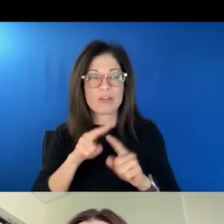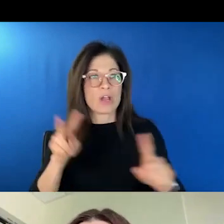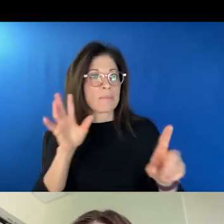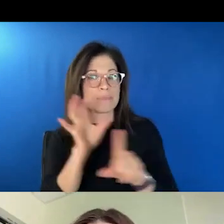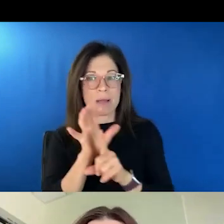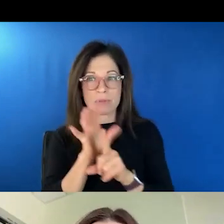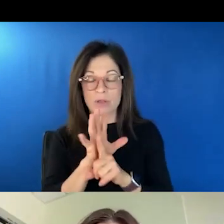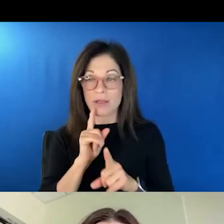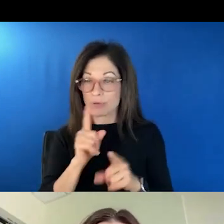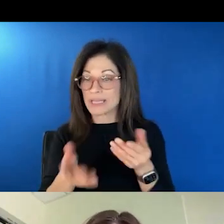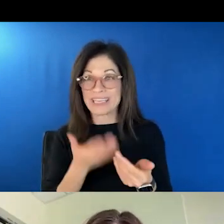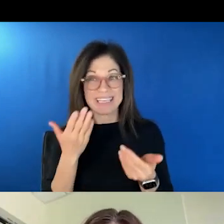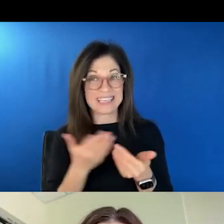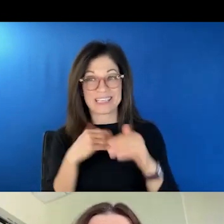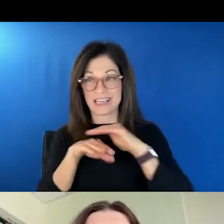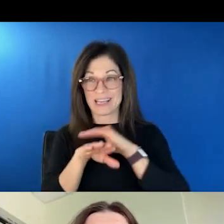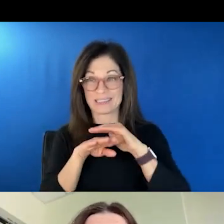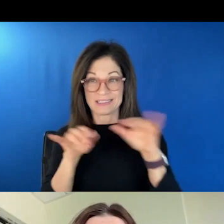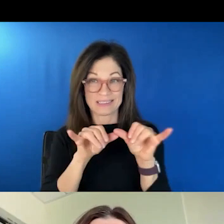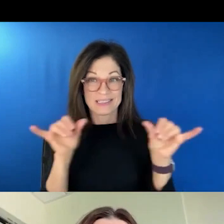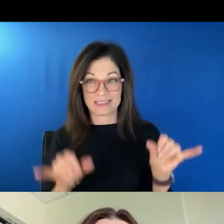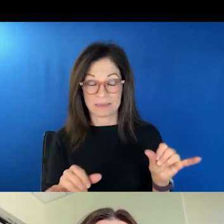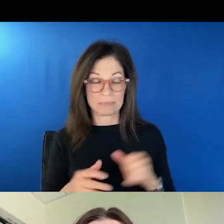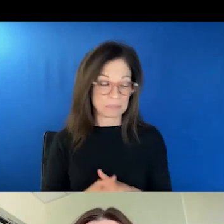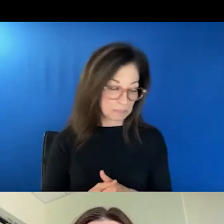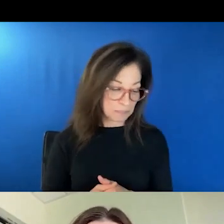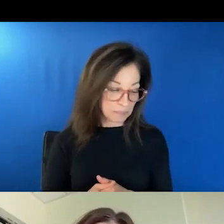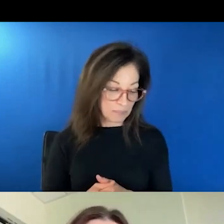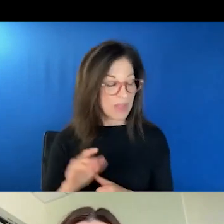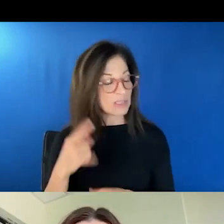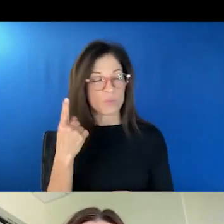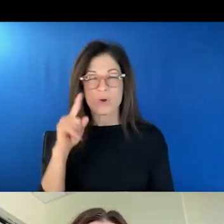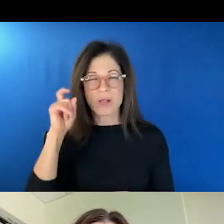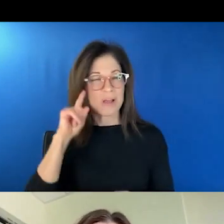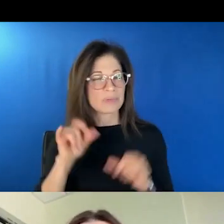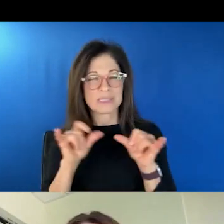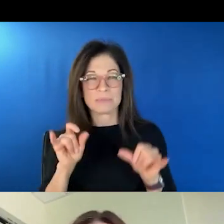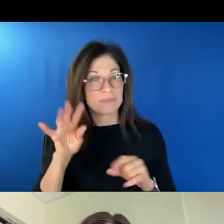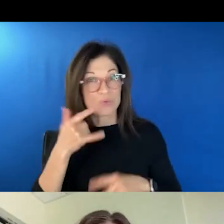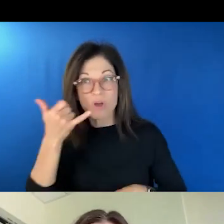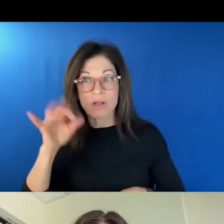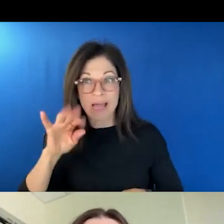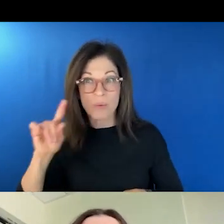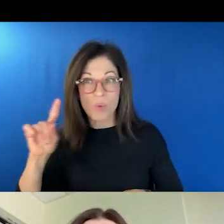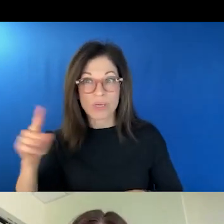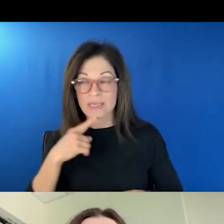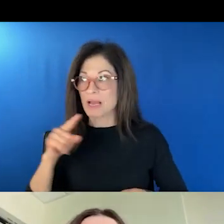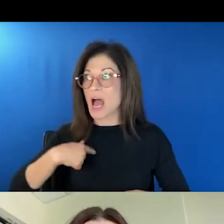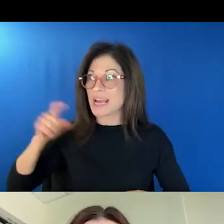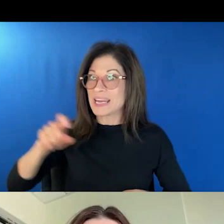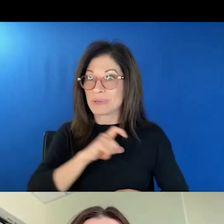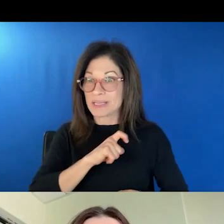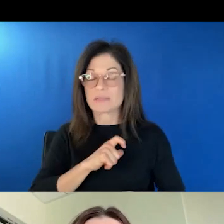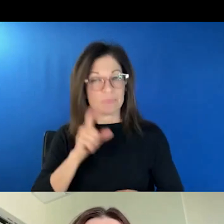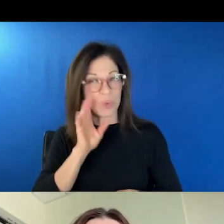incredibly easy to access system. It is the one government system where if you call 911 and you say, hey, I need the police, you are going